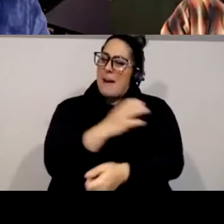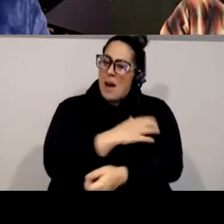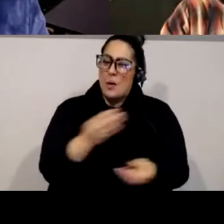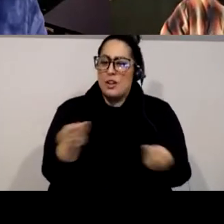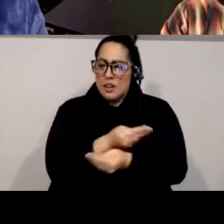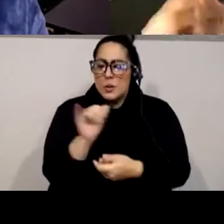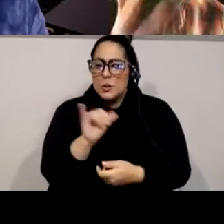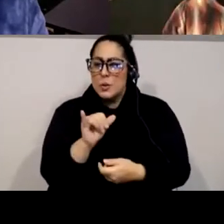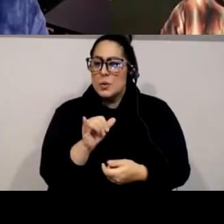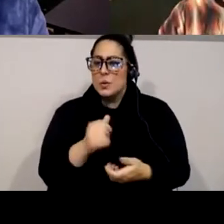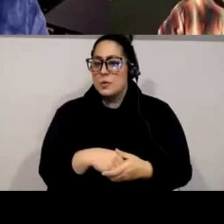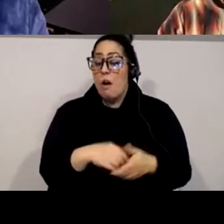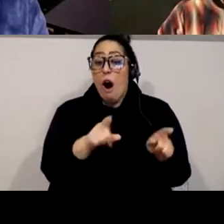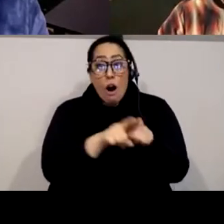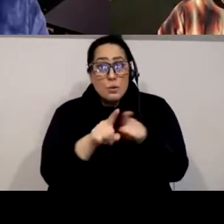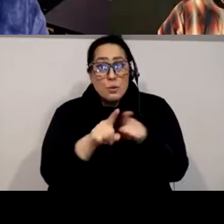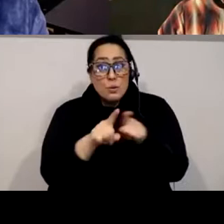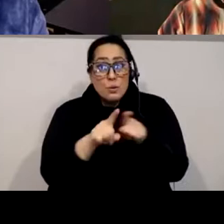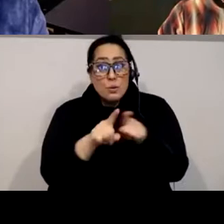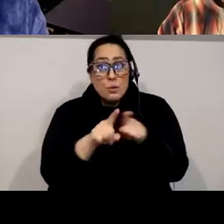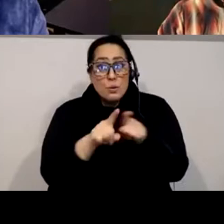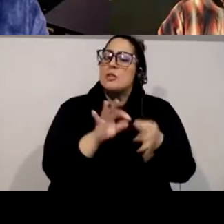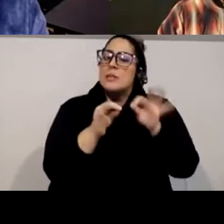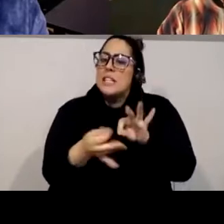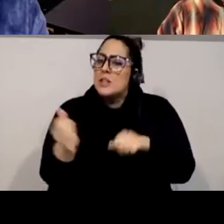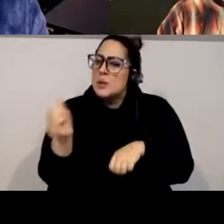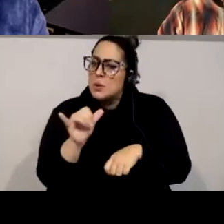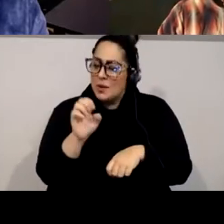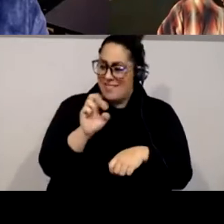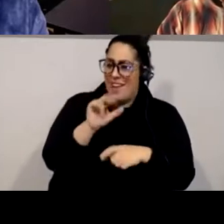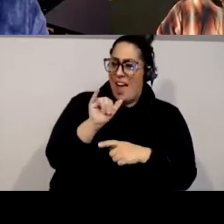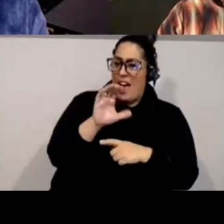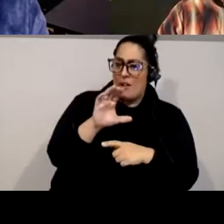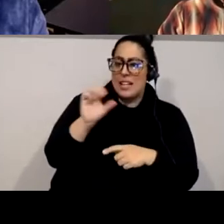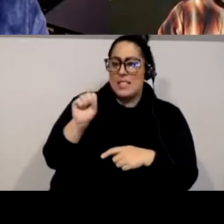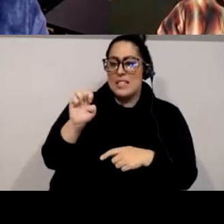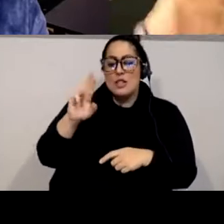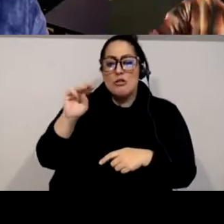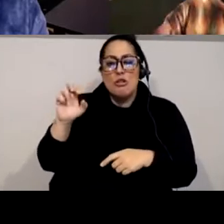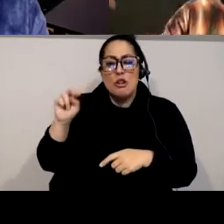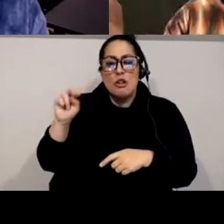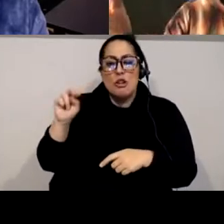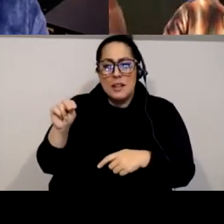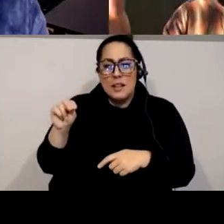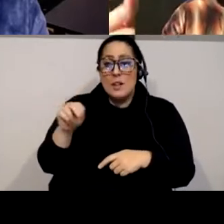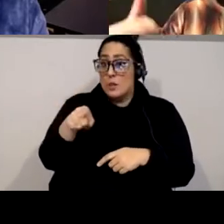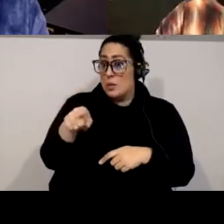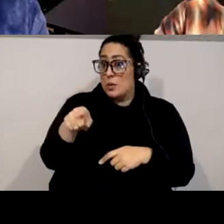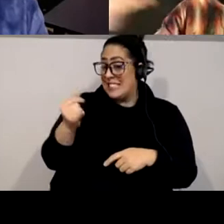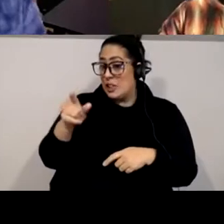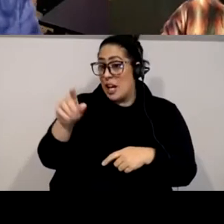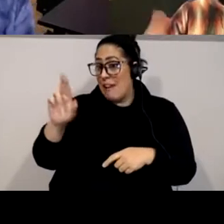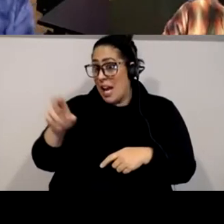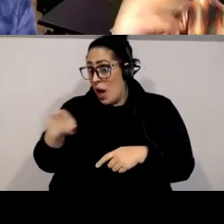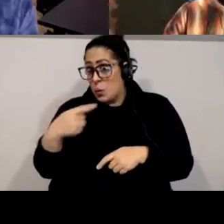um and then also questions of interpretation right eric sermon used the lyric uh rika you could tell this story better yeah